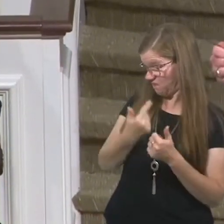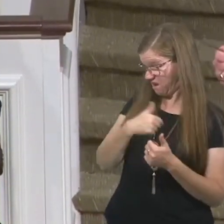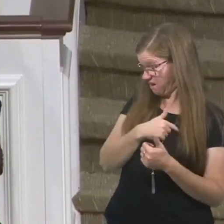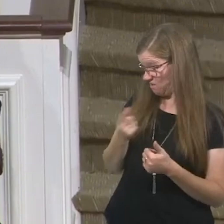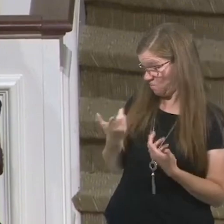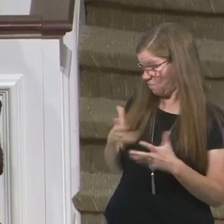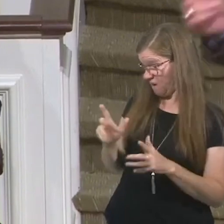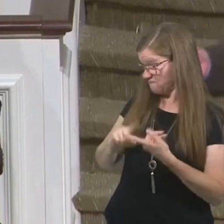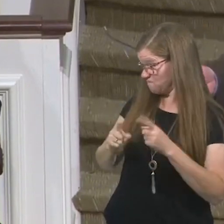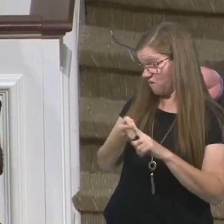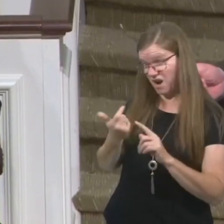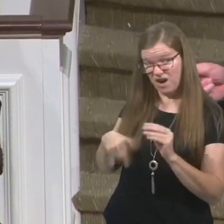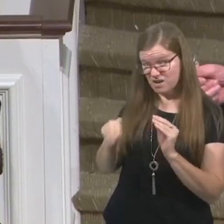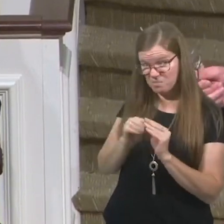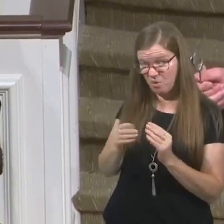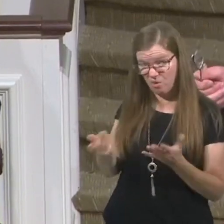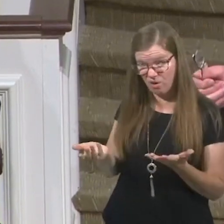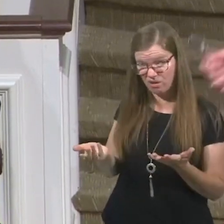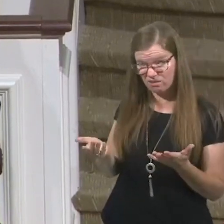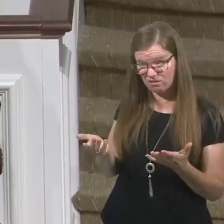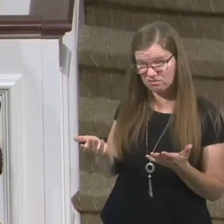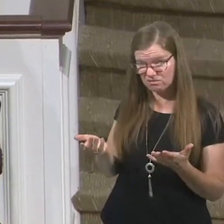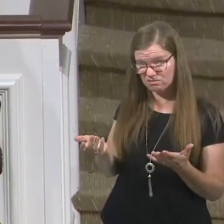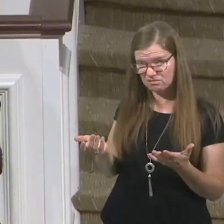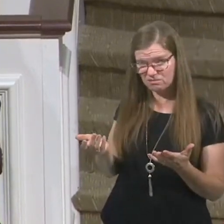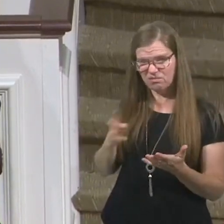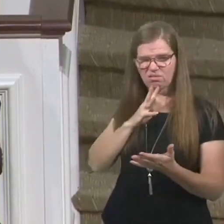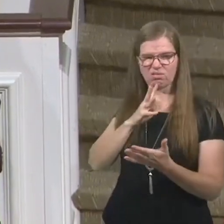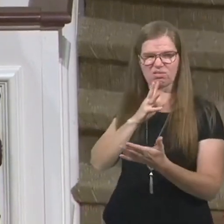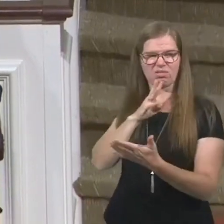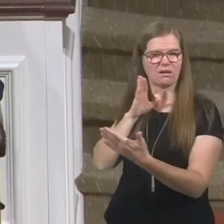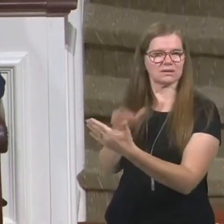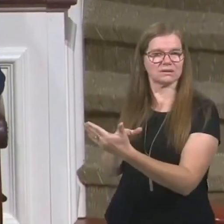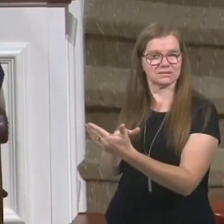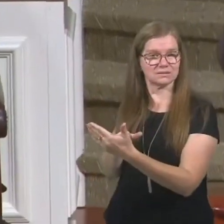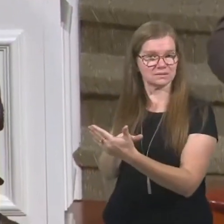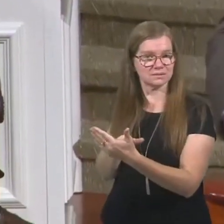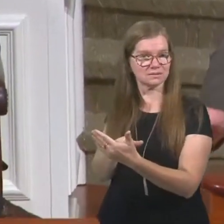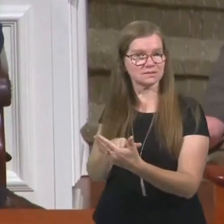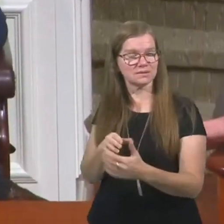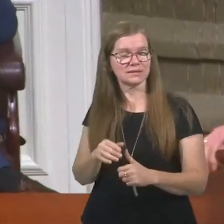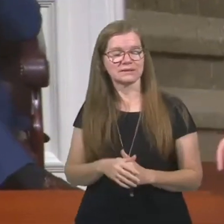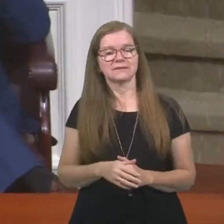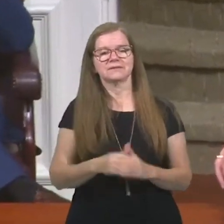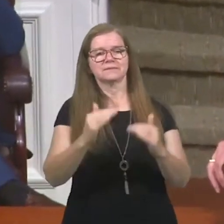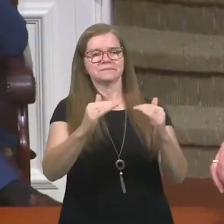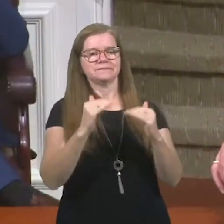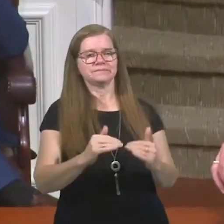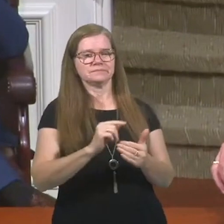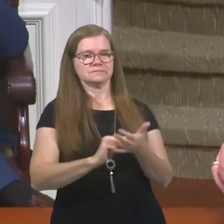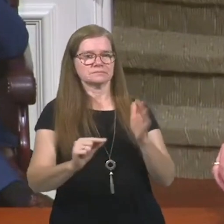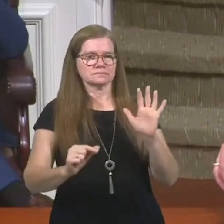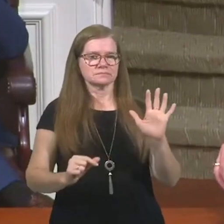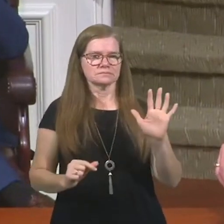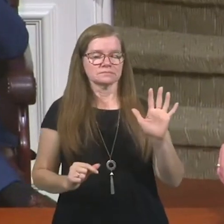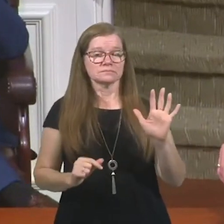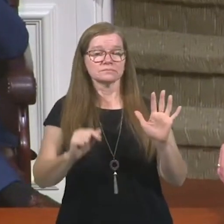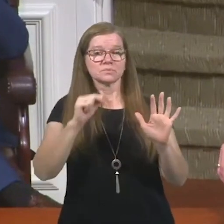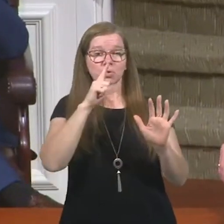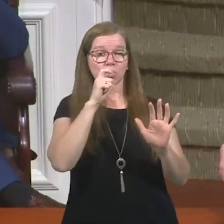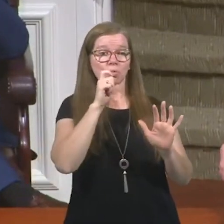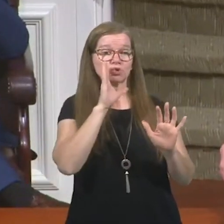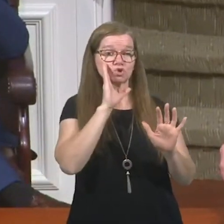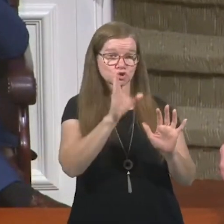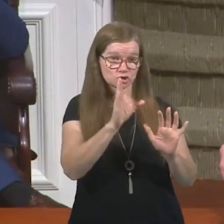to a friend with us anymore? You don't partake with us anymore? They speak evil of you. Look at the next verse, if we can, please. Verse number five. Who shall